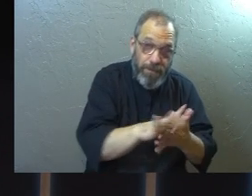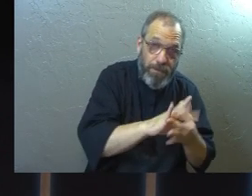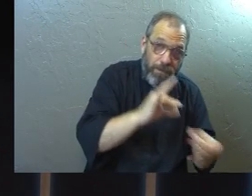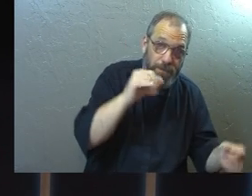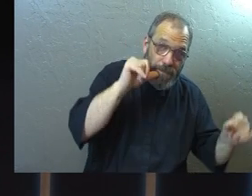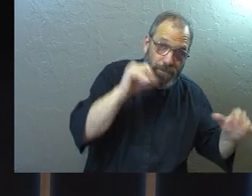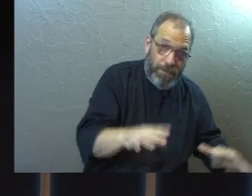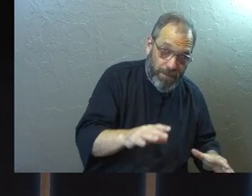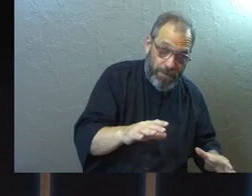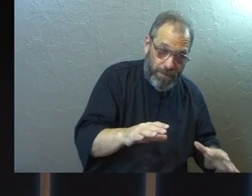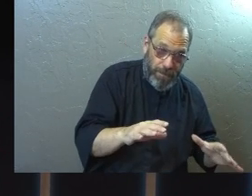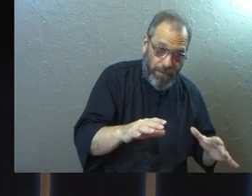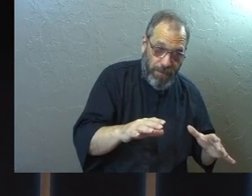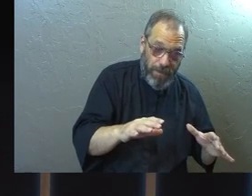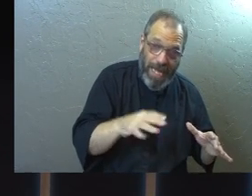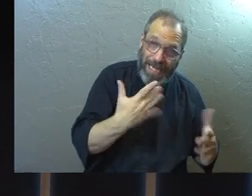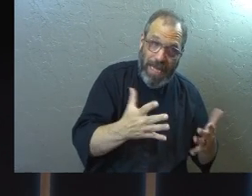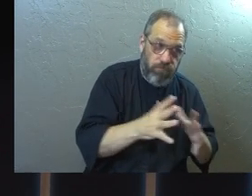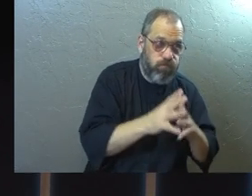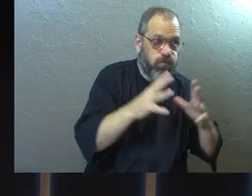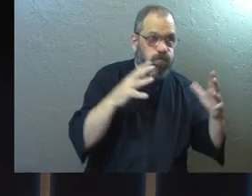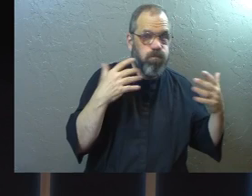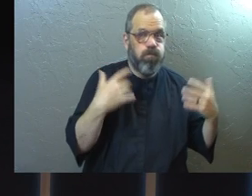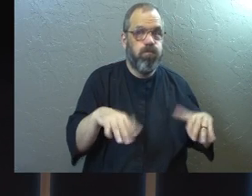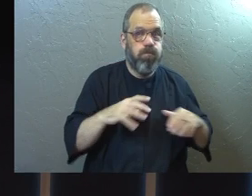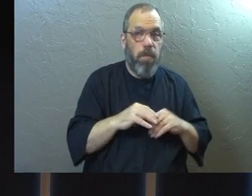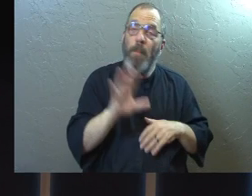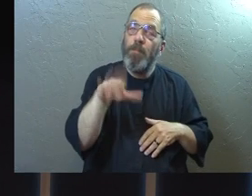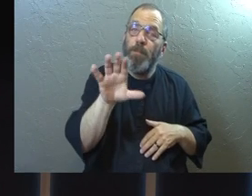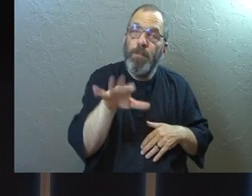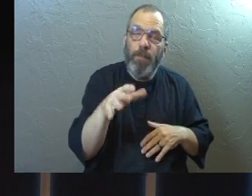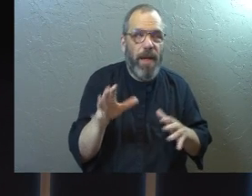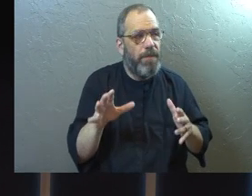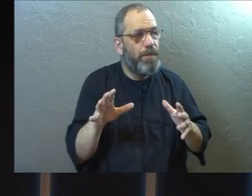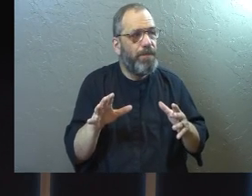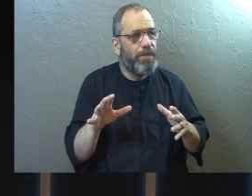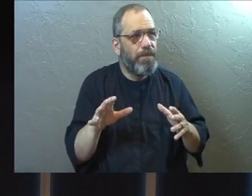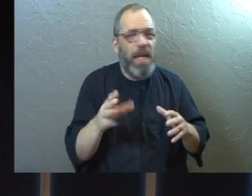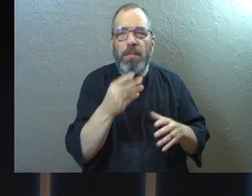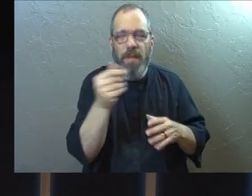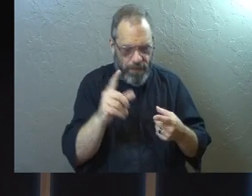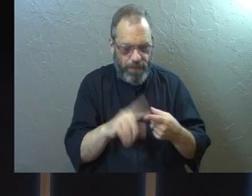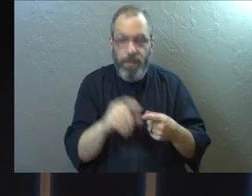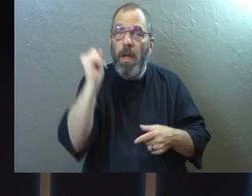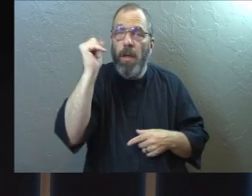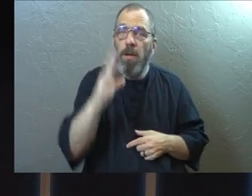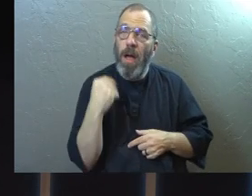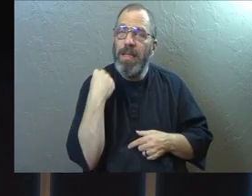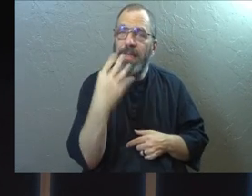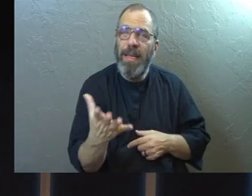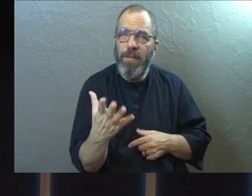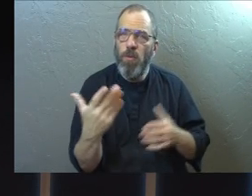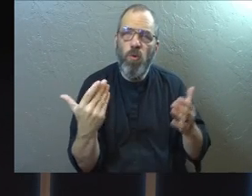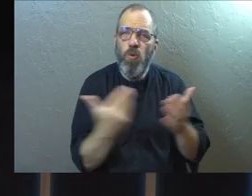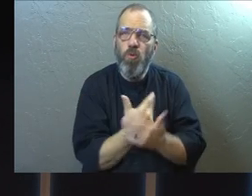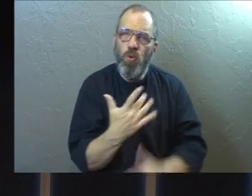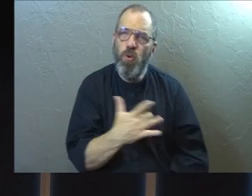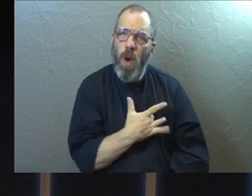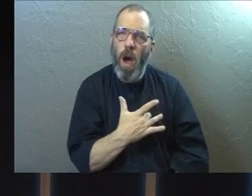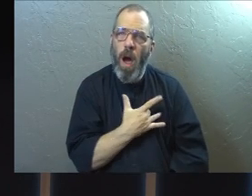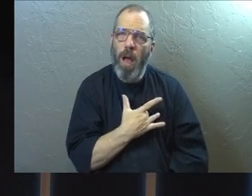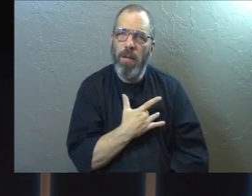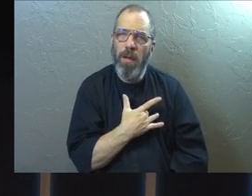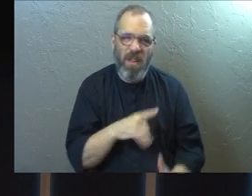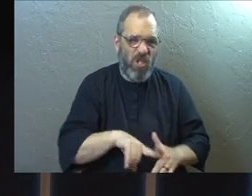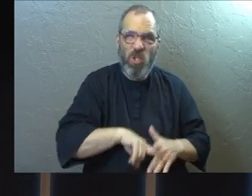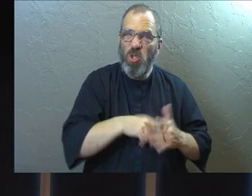that he's given us and how massive they are. Can I just, I'll give you a few. Do you know God has given you a brand new heart from the